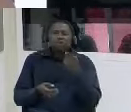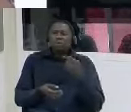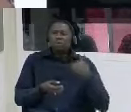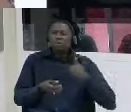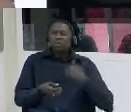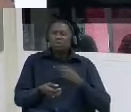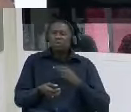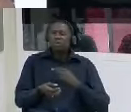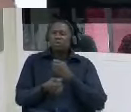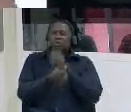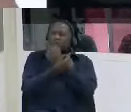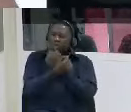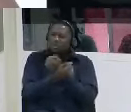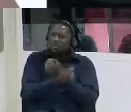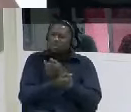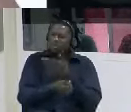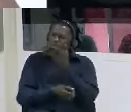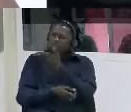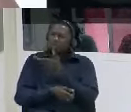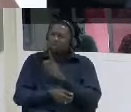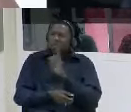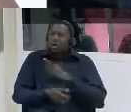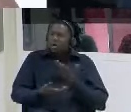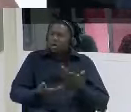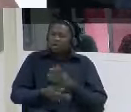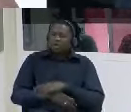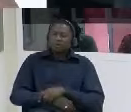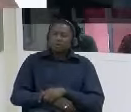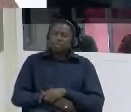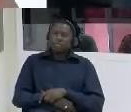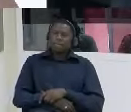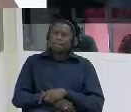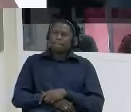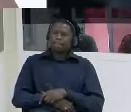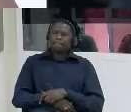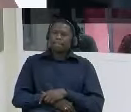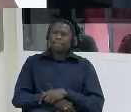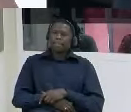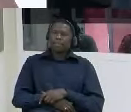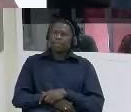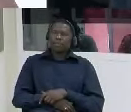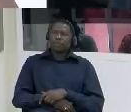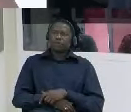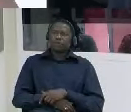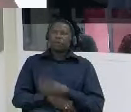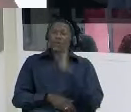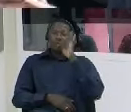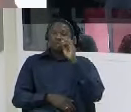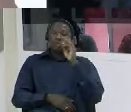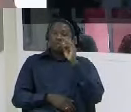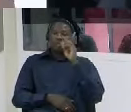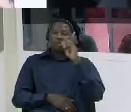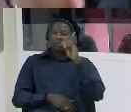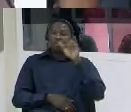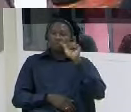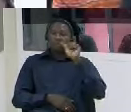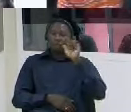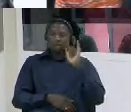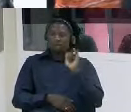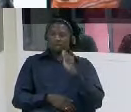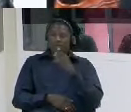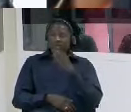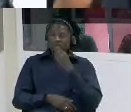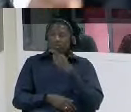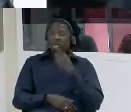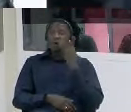did tell us told us sorry that when he put up recommendation that we should be removed we should be released and be used as state